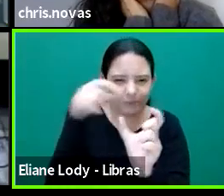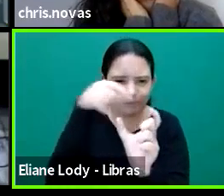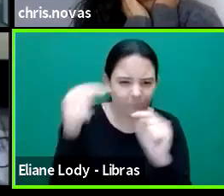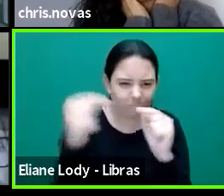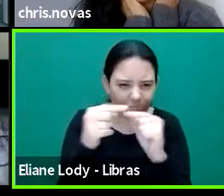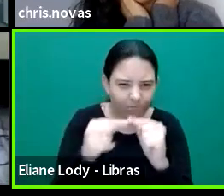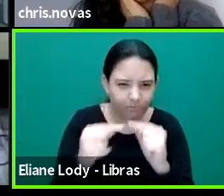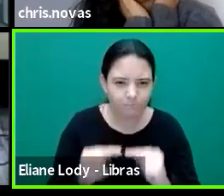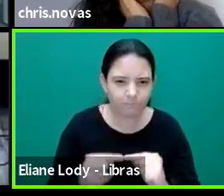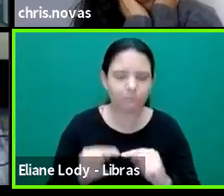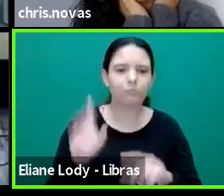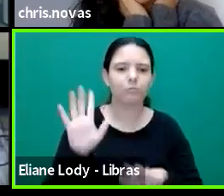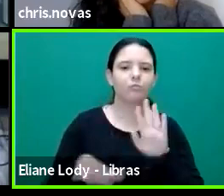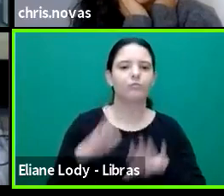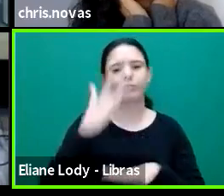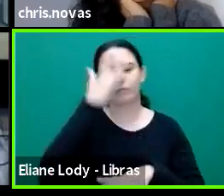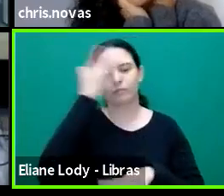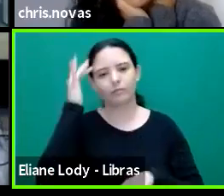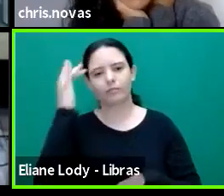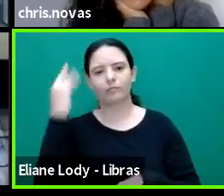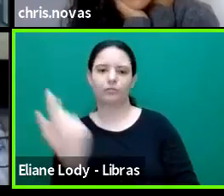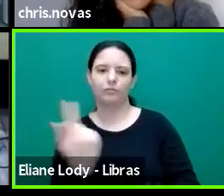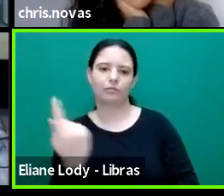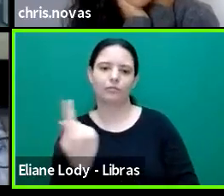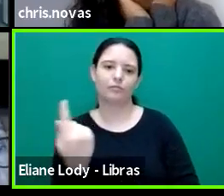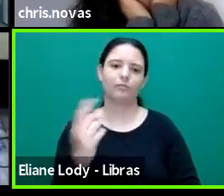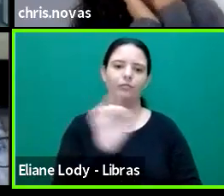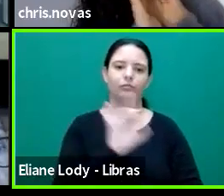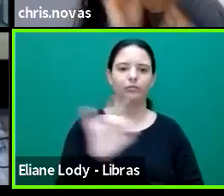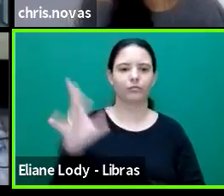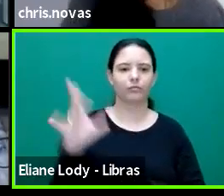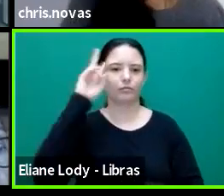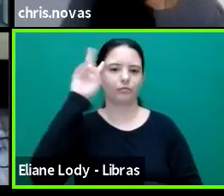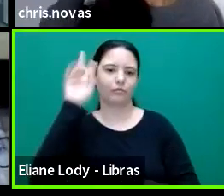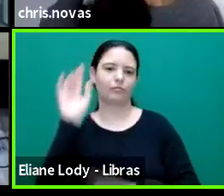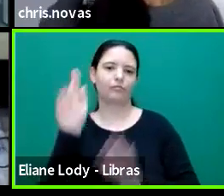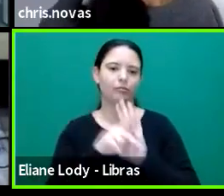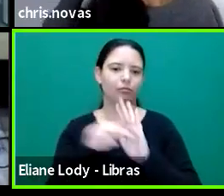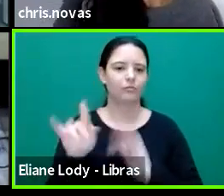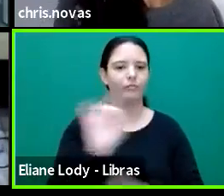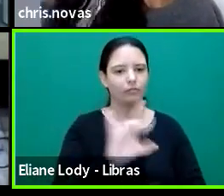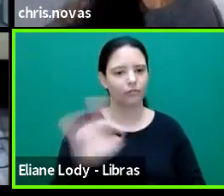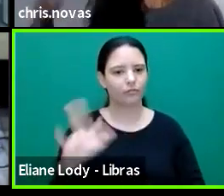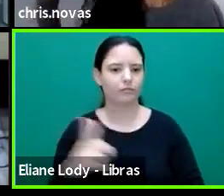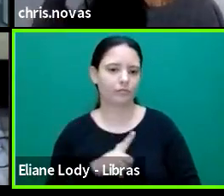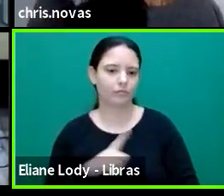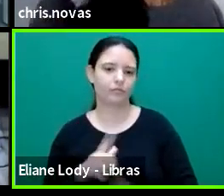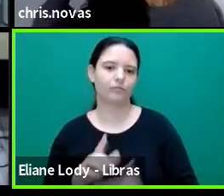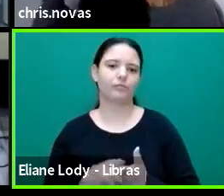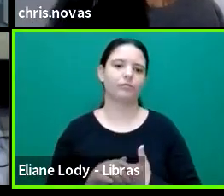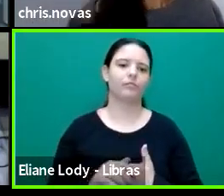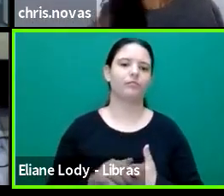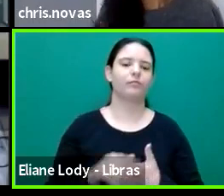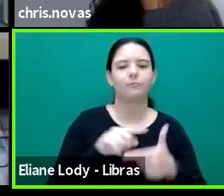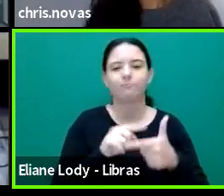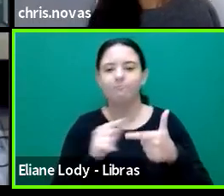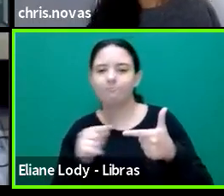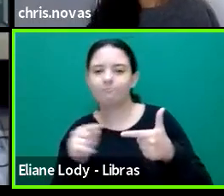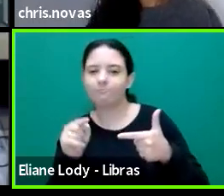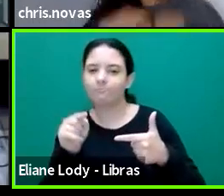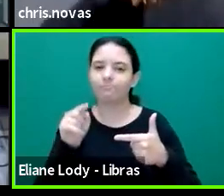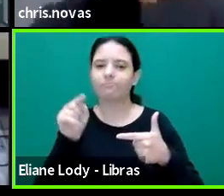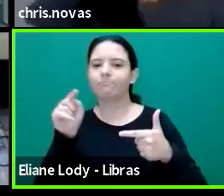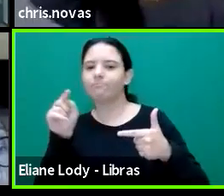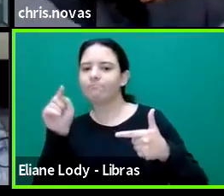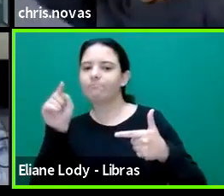individuals with their own histories, and every bell curve has like huge spread. Right. So if you're treating